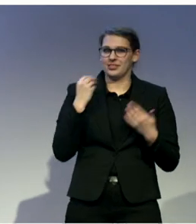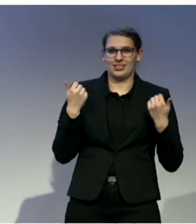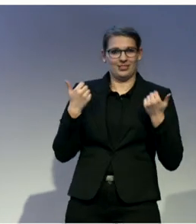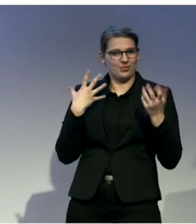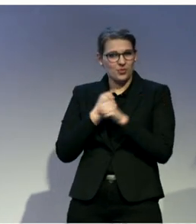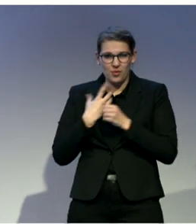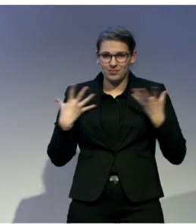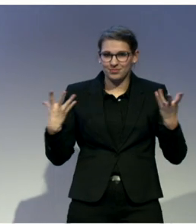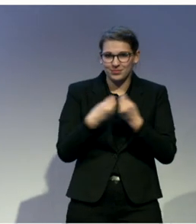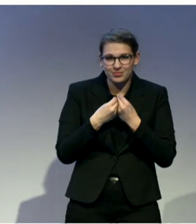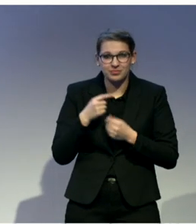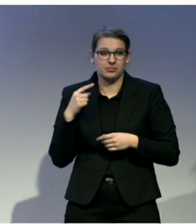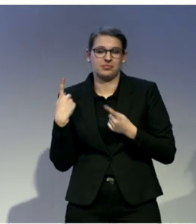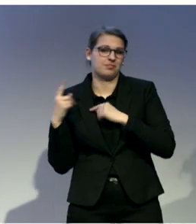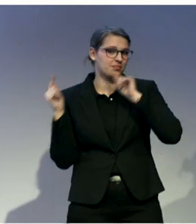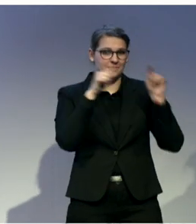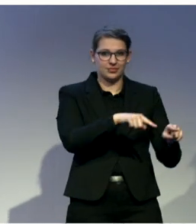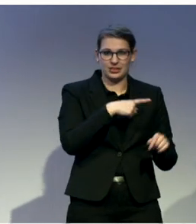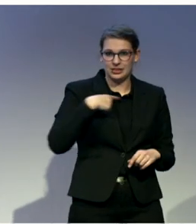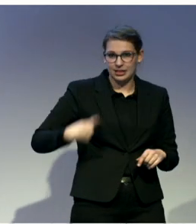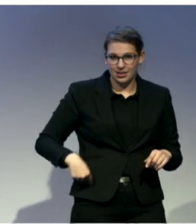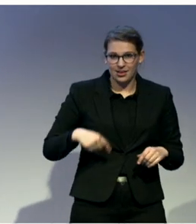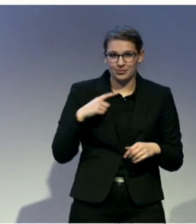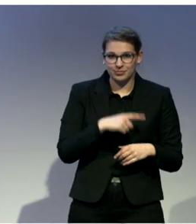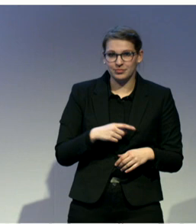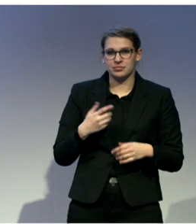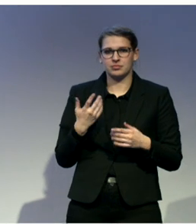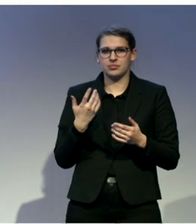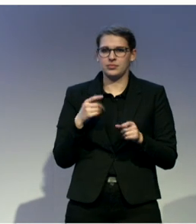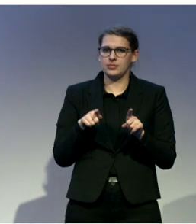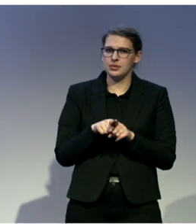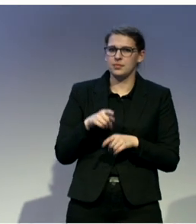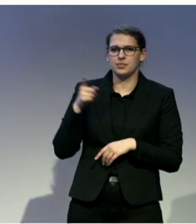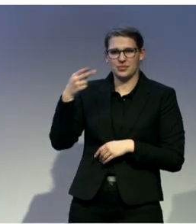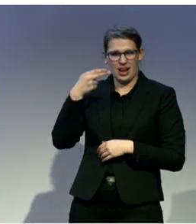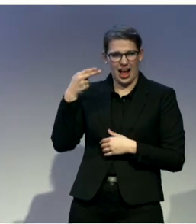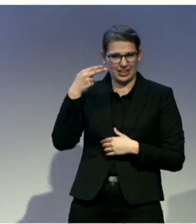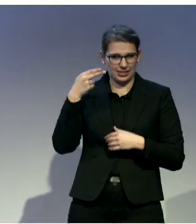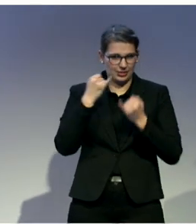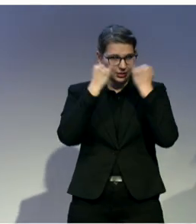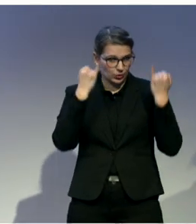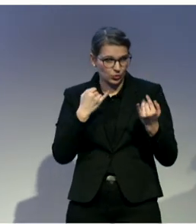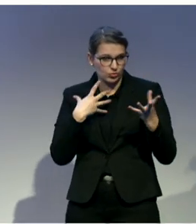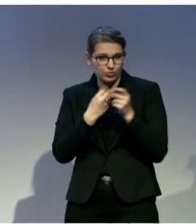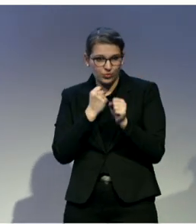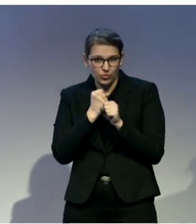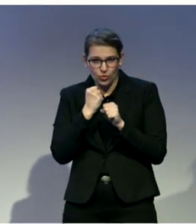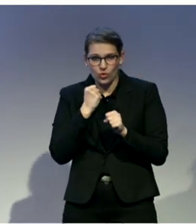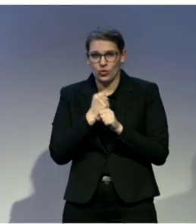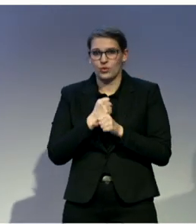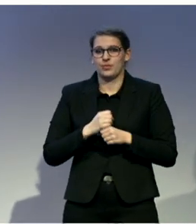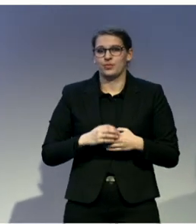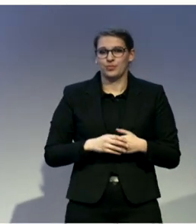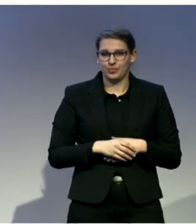with the Harkin Institute was merged. Then, we'll share the story about how we got involved with Chongqing Normal University,